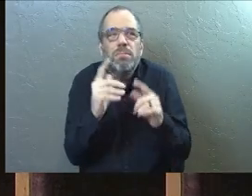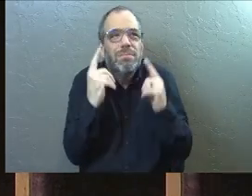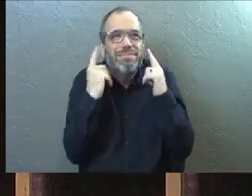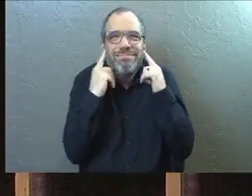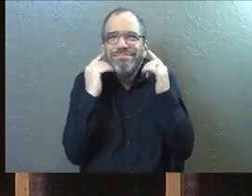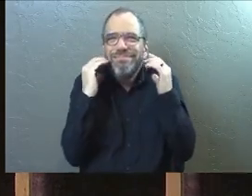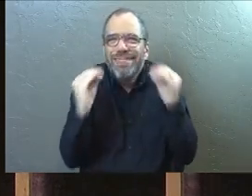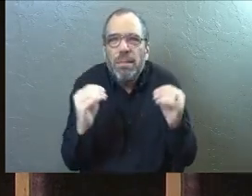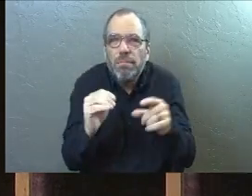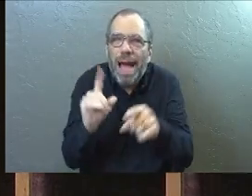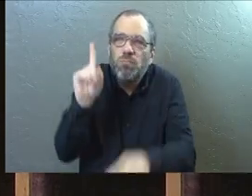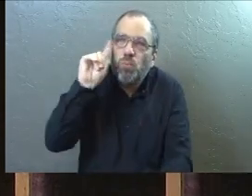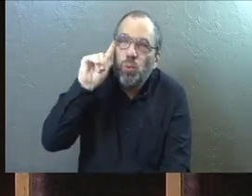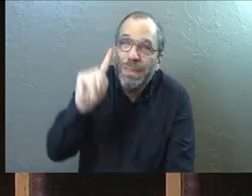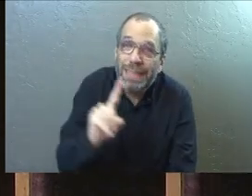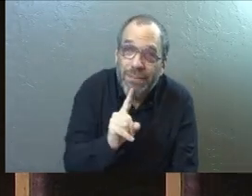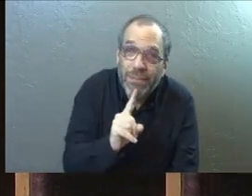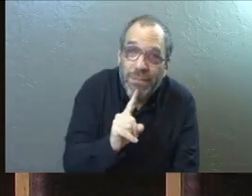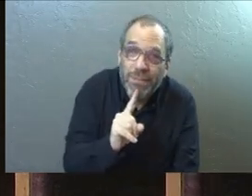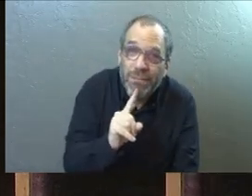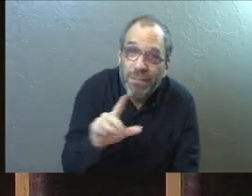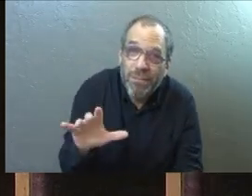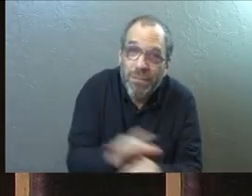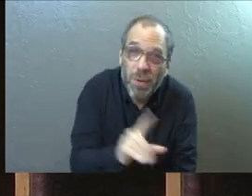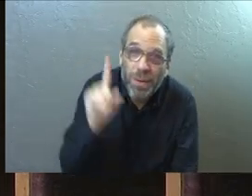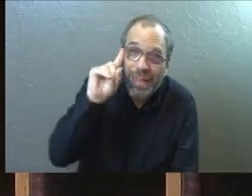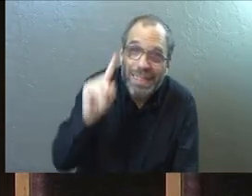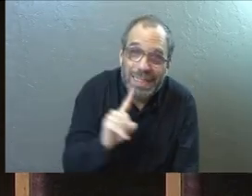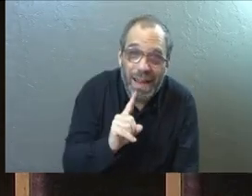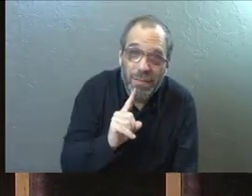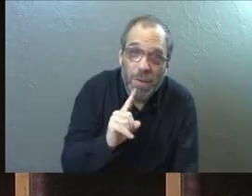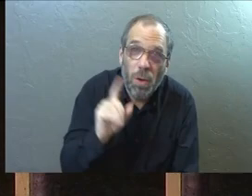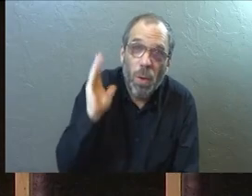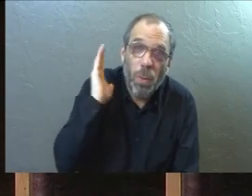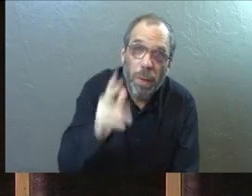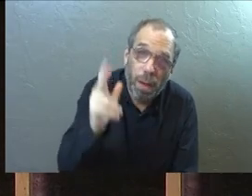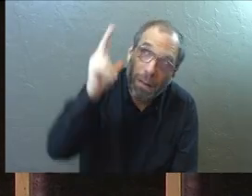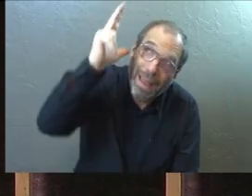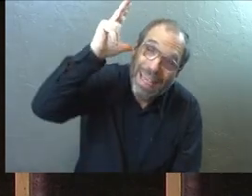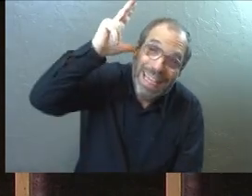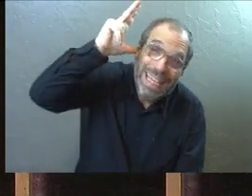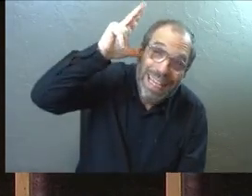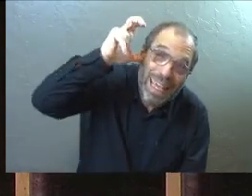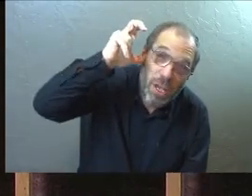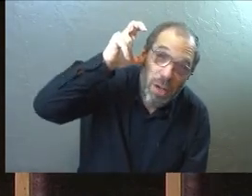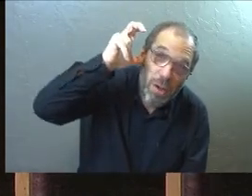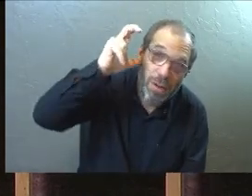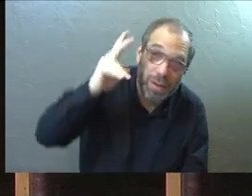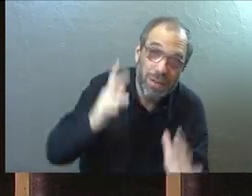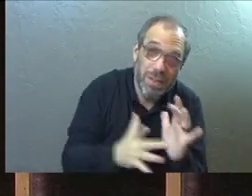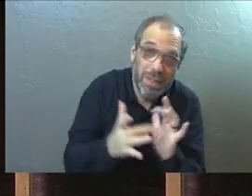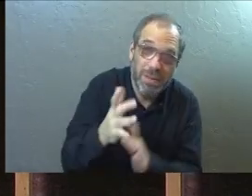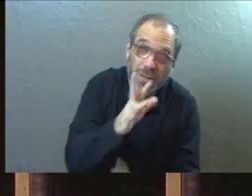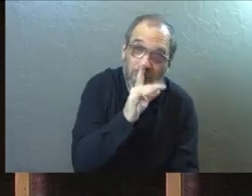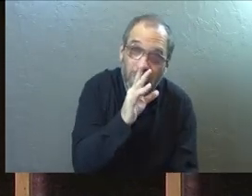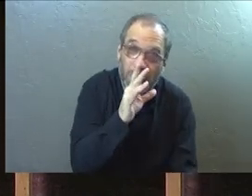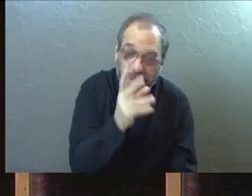it will hear the voice of Jesus call us to resurrection and you will be resurrected.